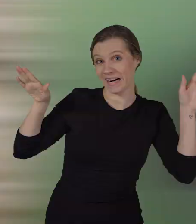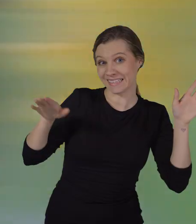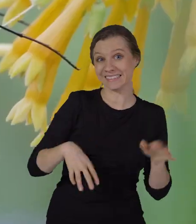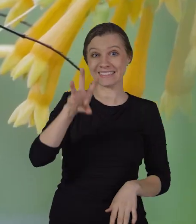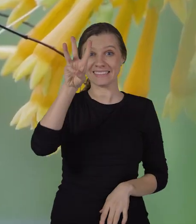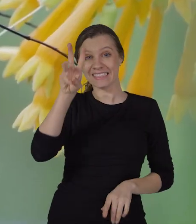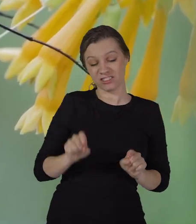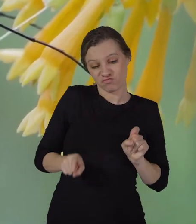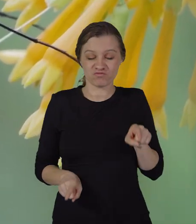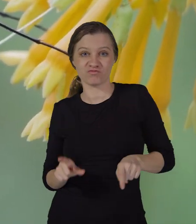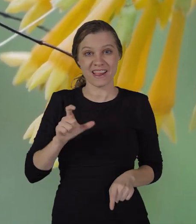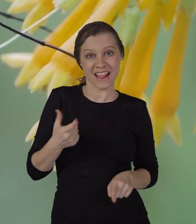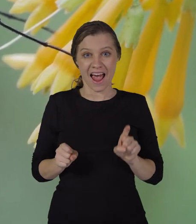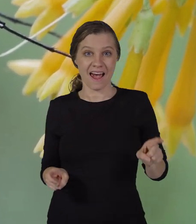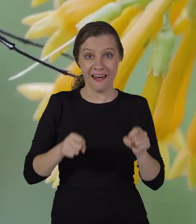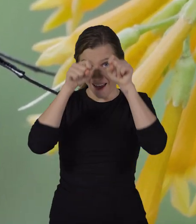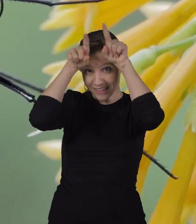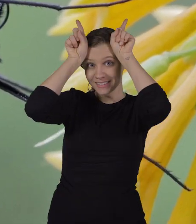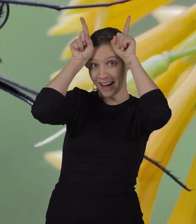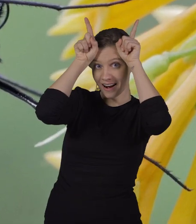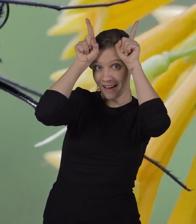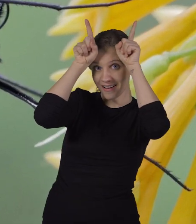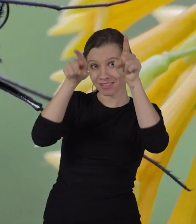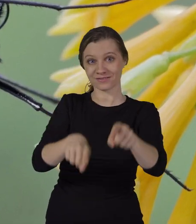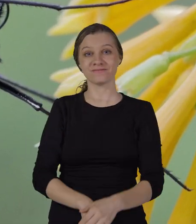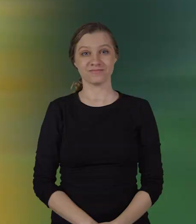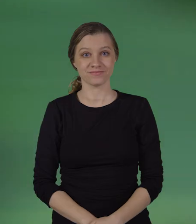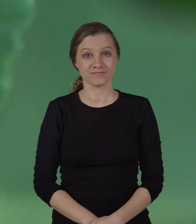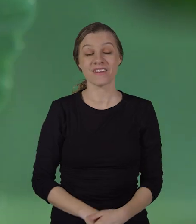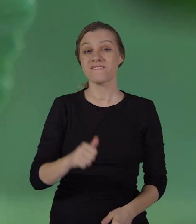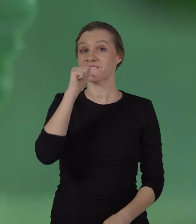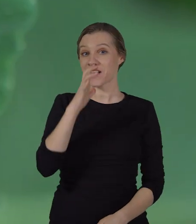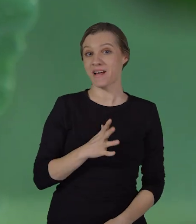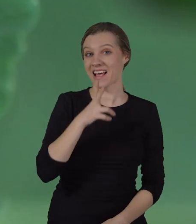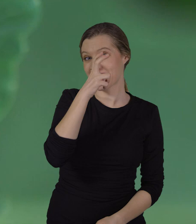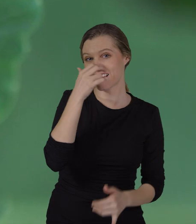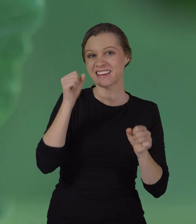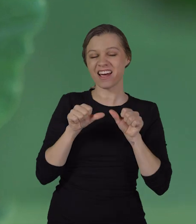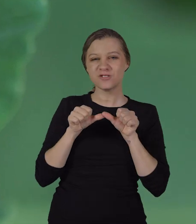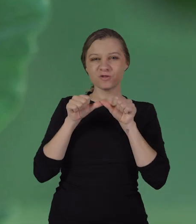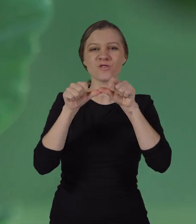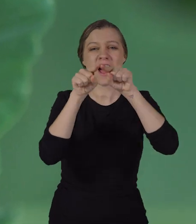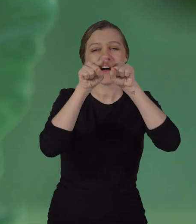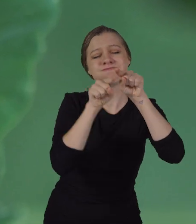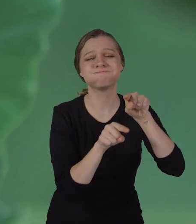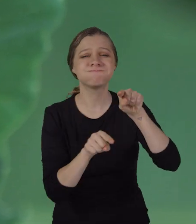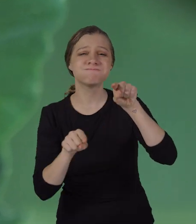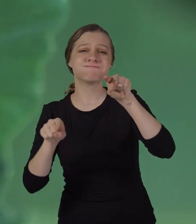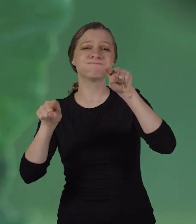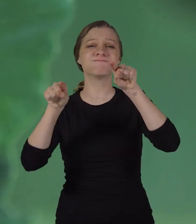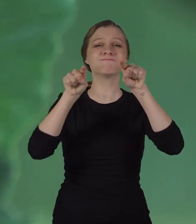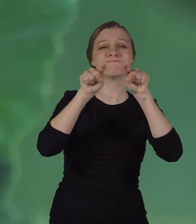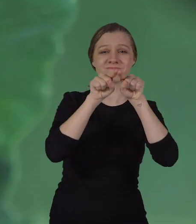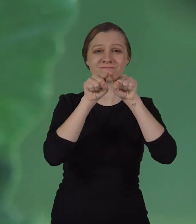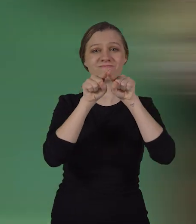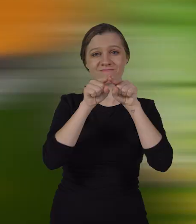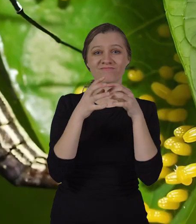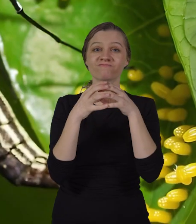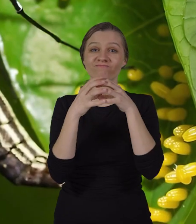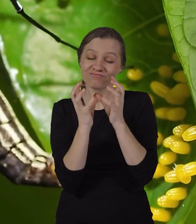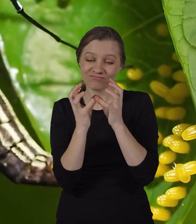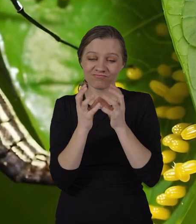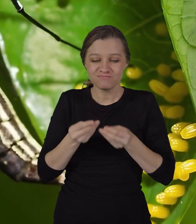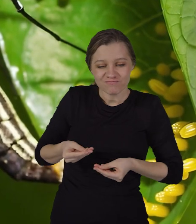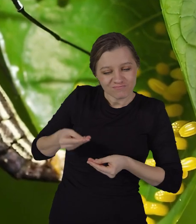six legs and a tenny and female insects can now continue the life cycle